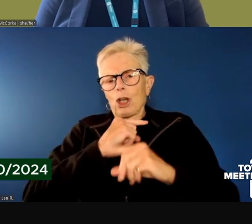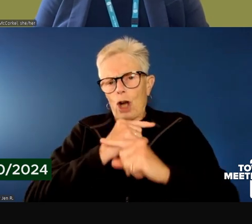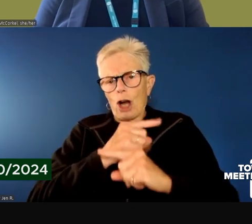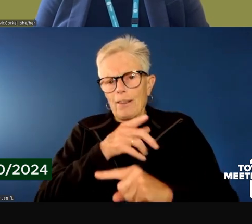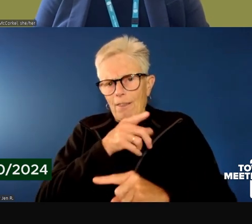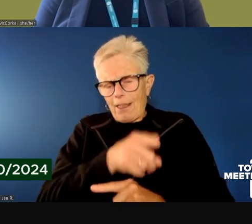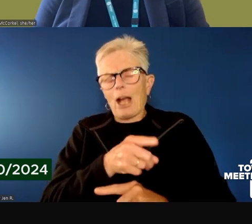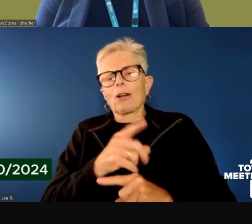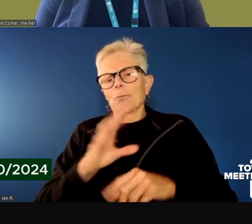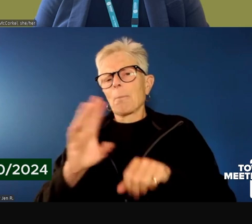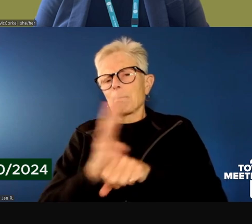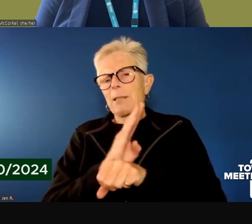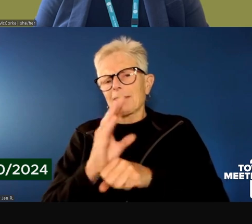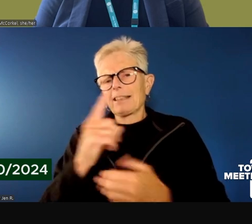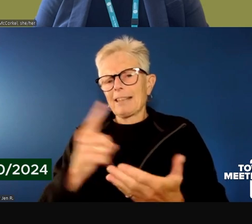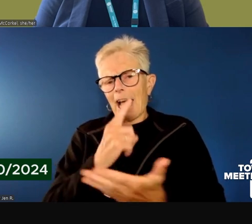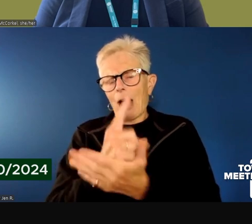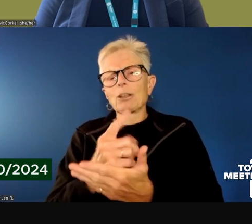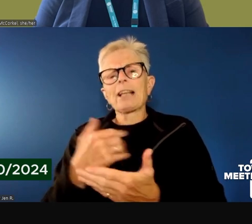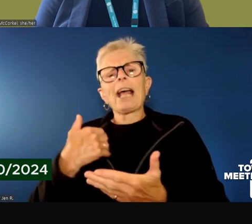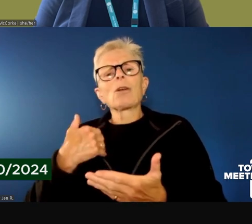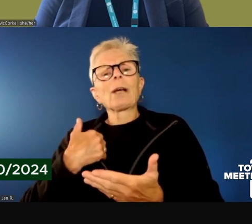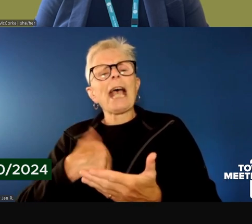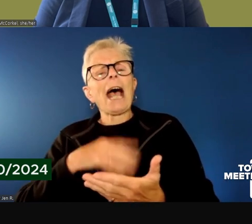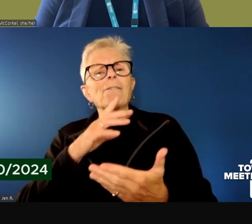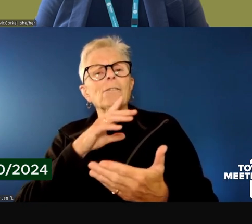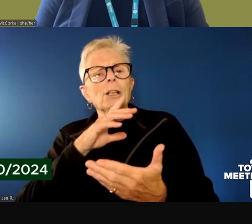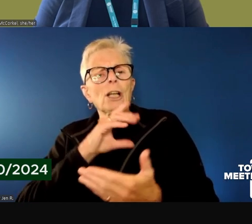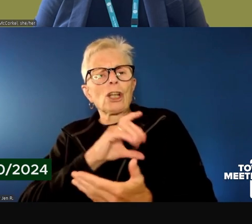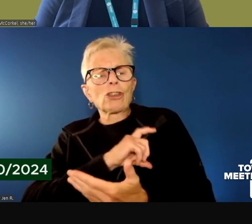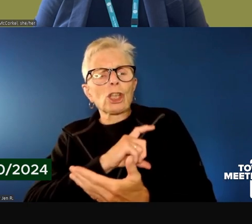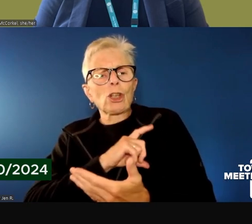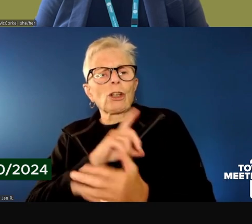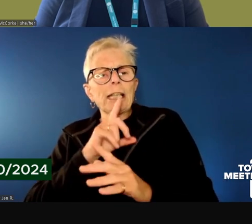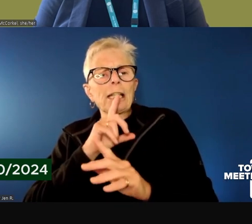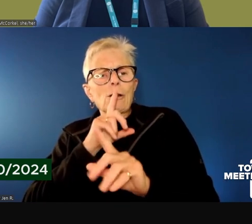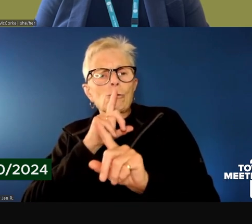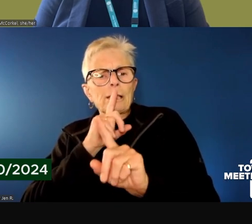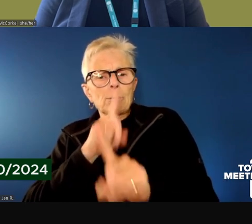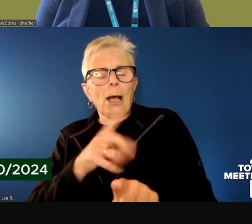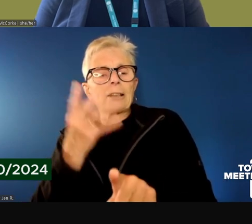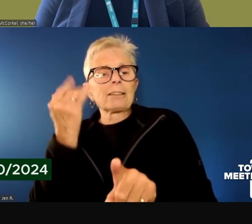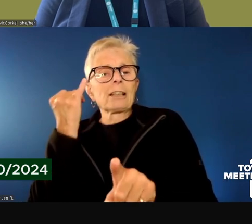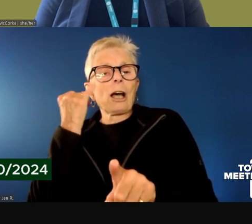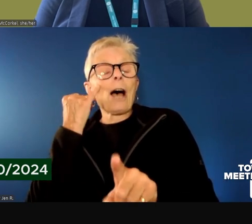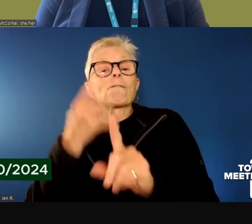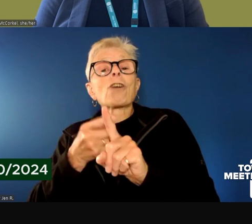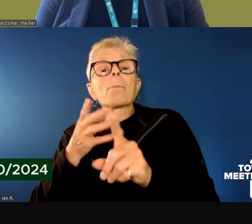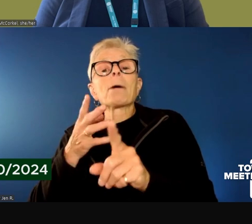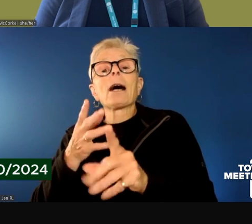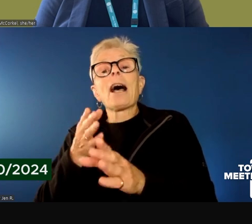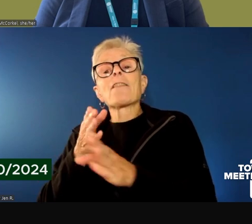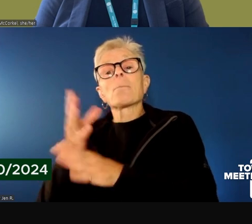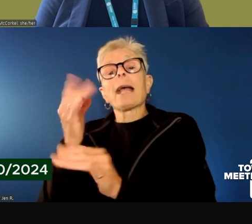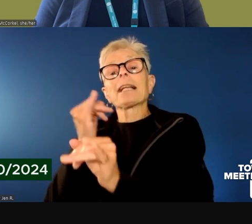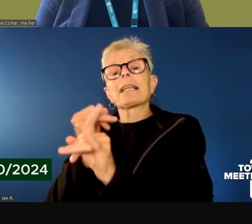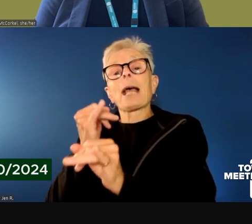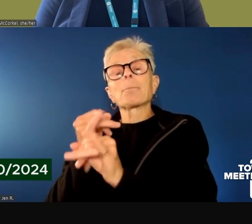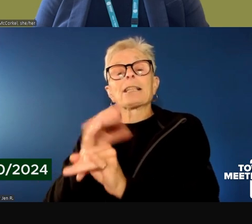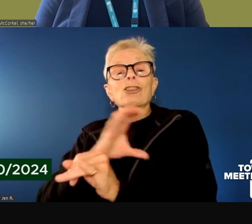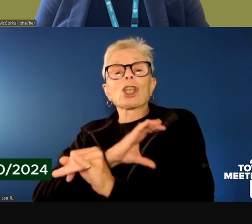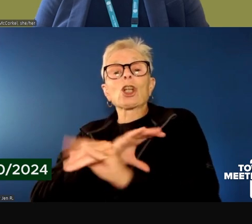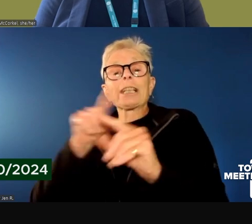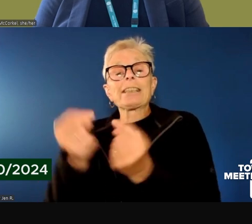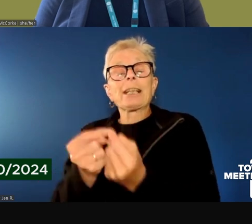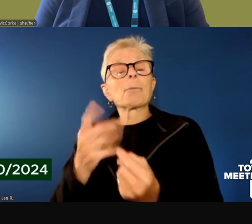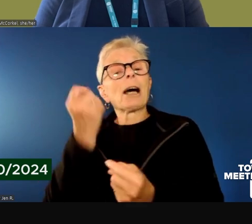Medical Center clinical need, clinical site need from the main campus security team. Because this